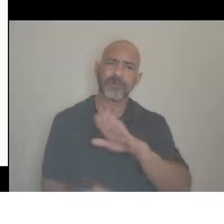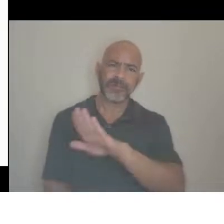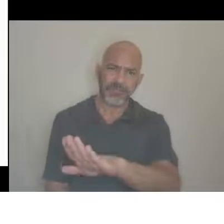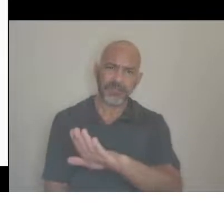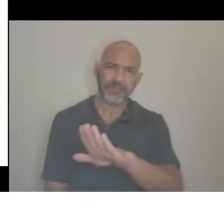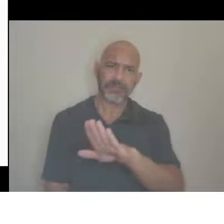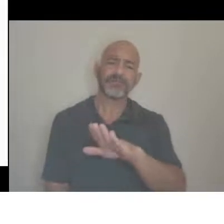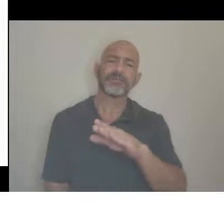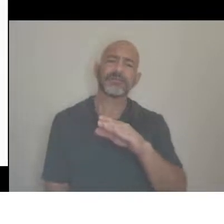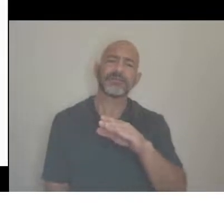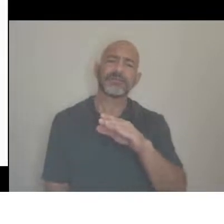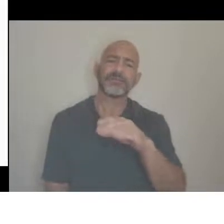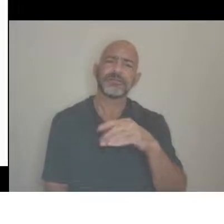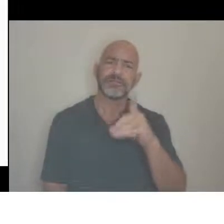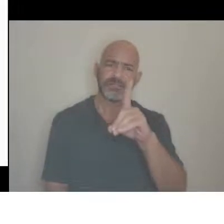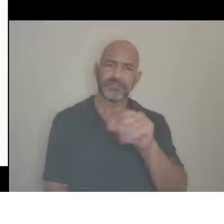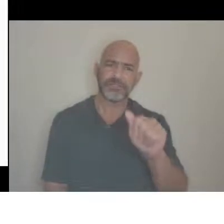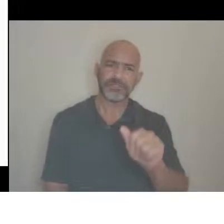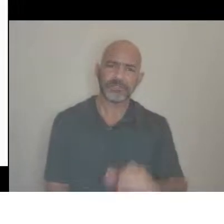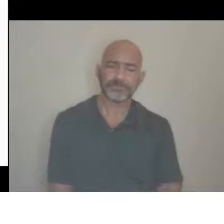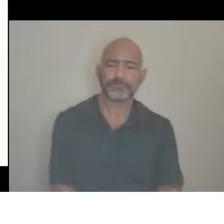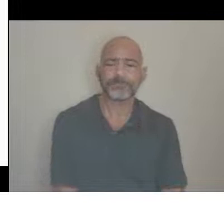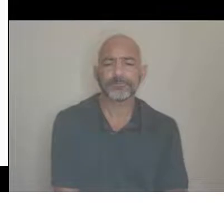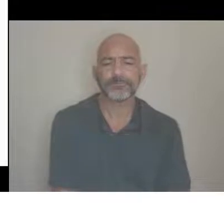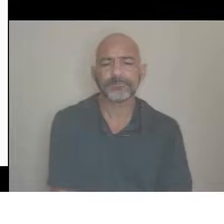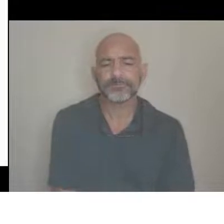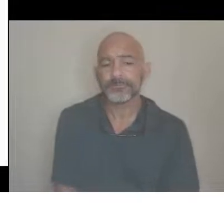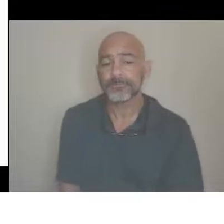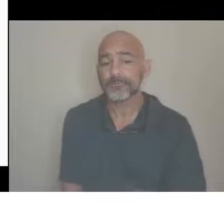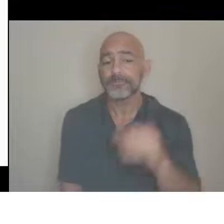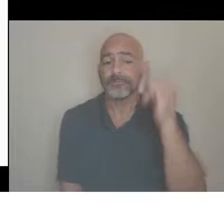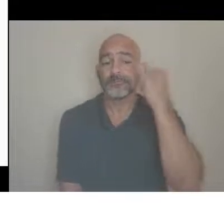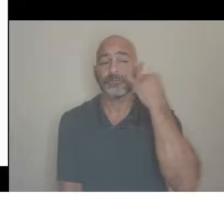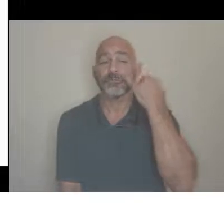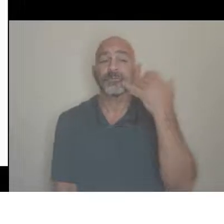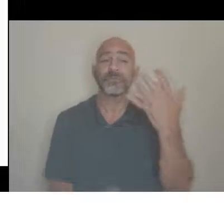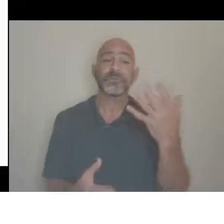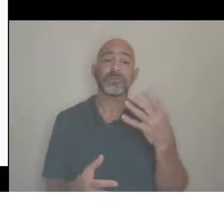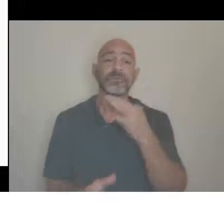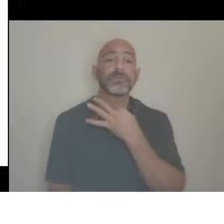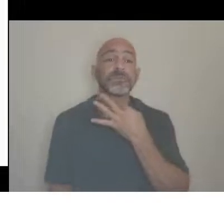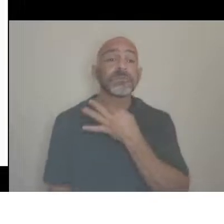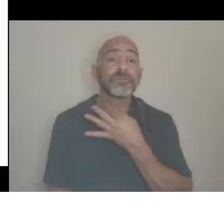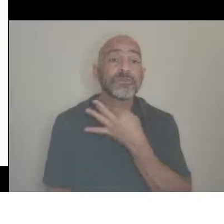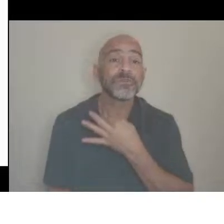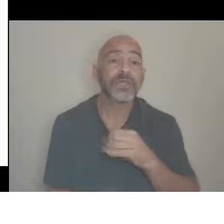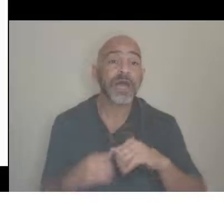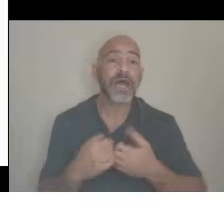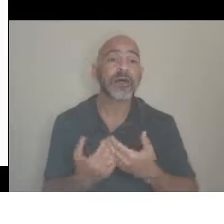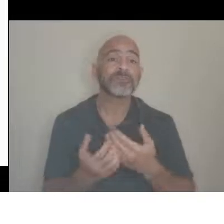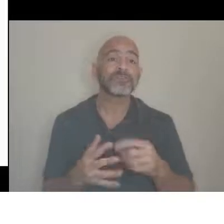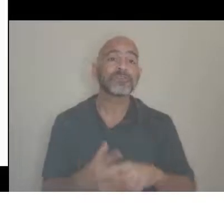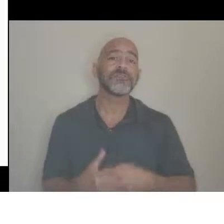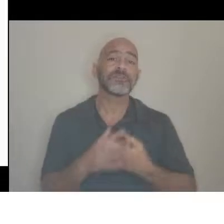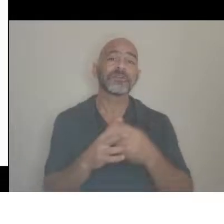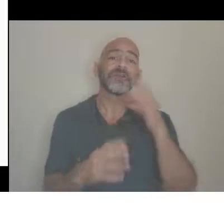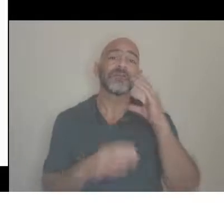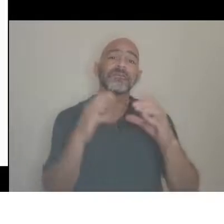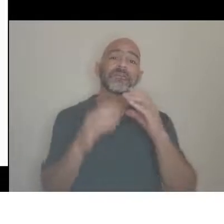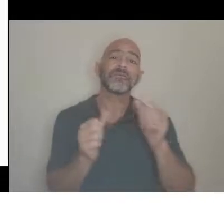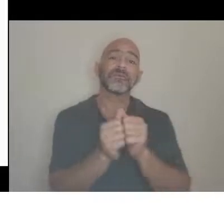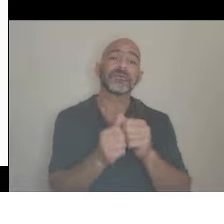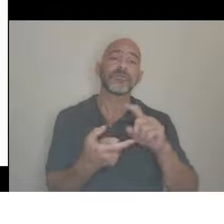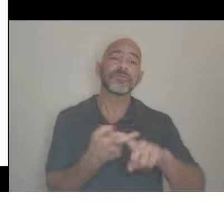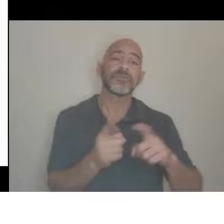And so if you're wondering, how do you start the conversation with a friend or someone else who